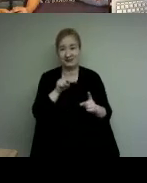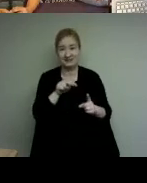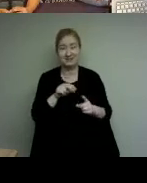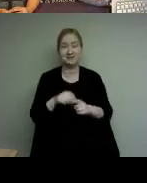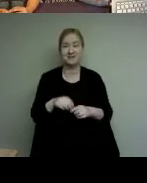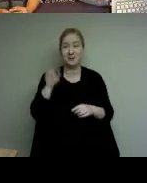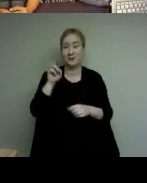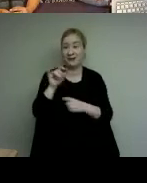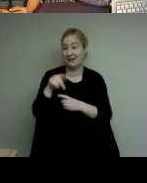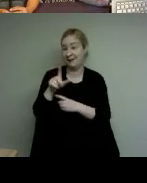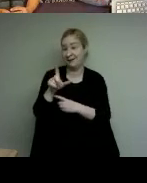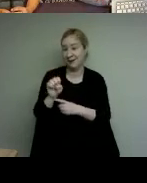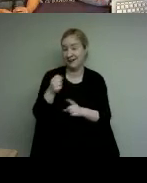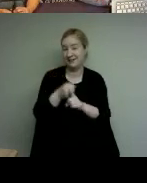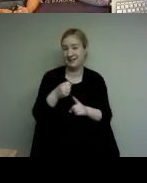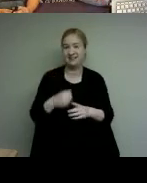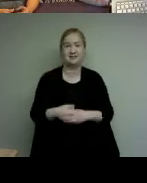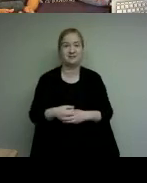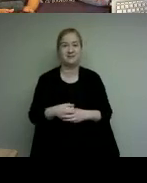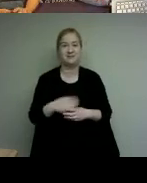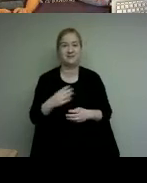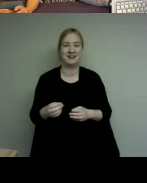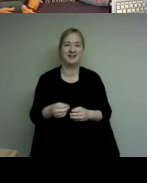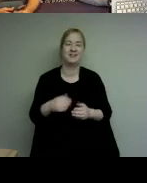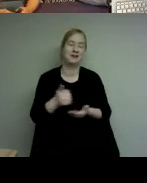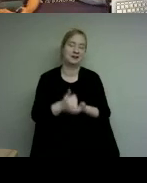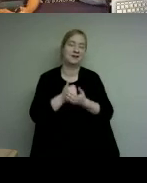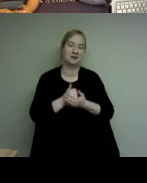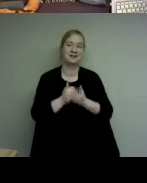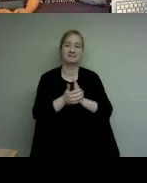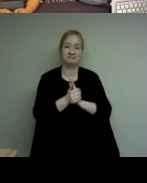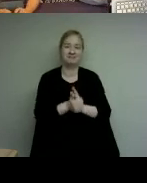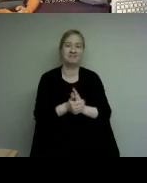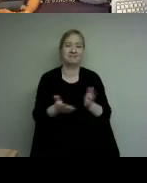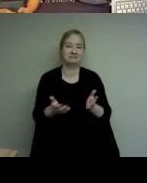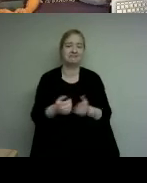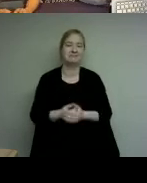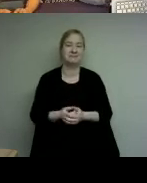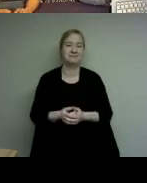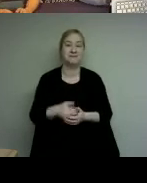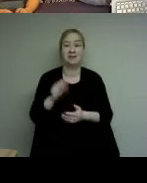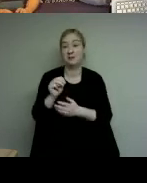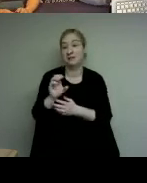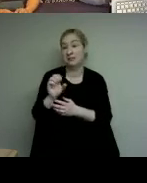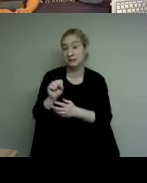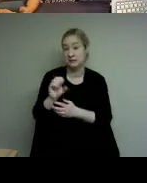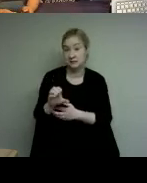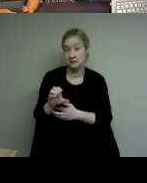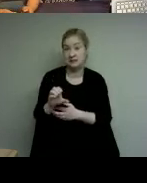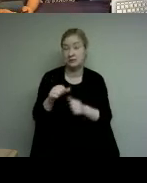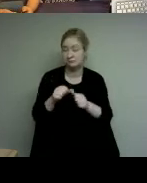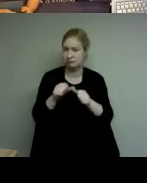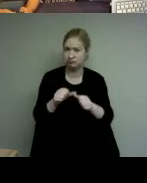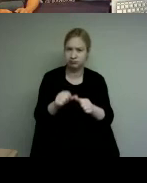providing us with the necessary guidance being up to this presentation the mcsc will continue letting it rip in manitoba